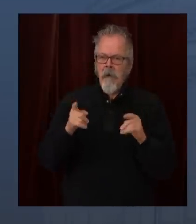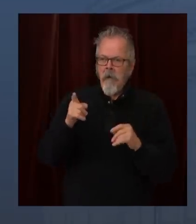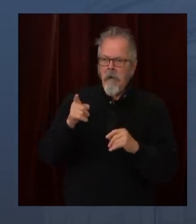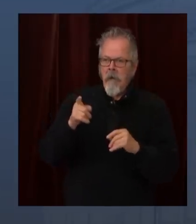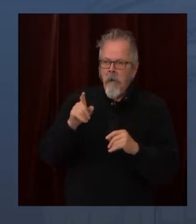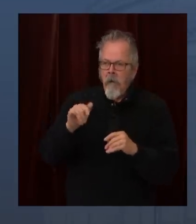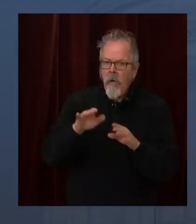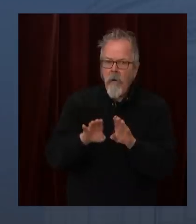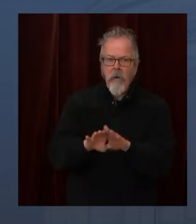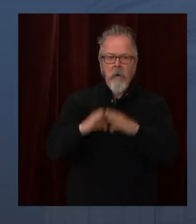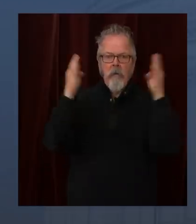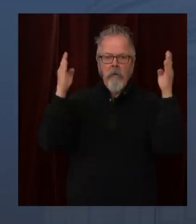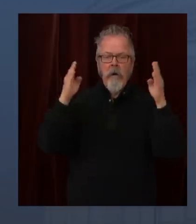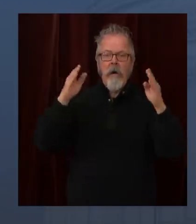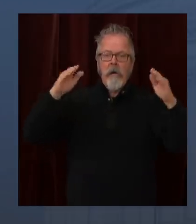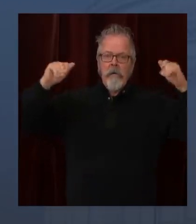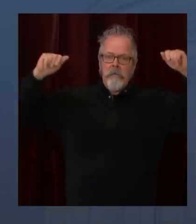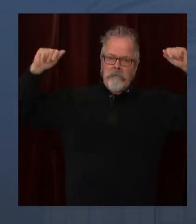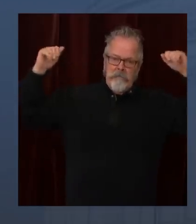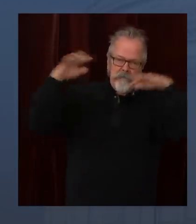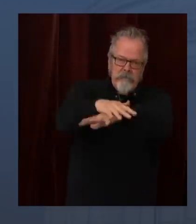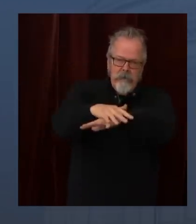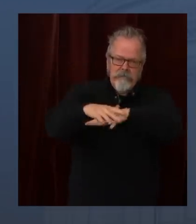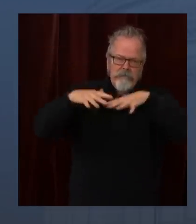they are not overwhelmed. So I hope people can keep that in mind.